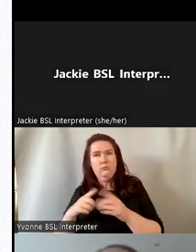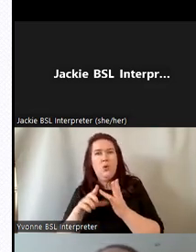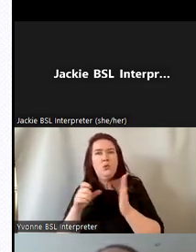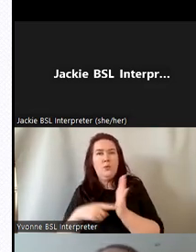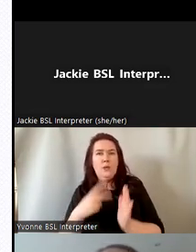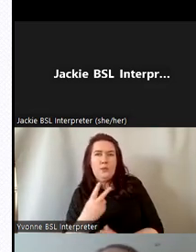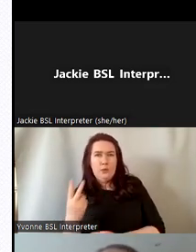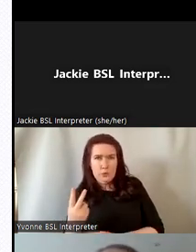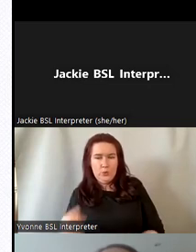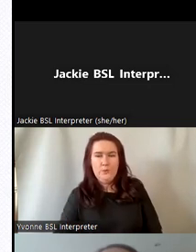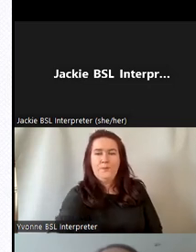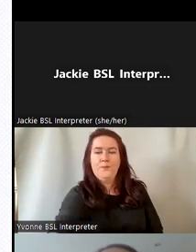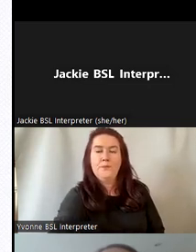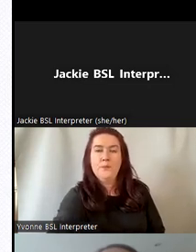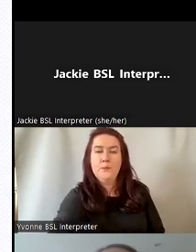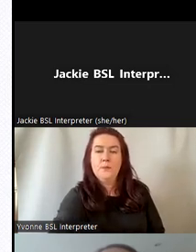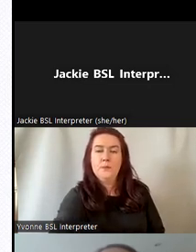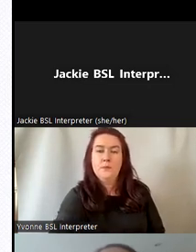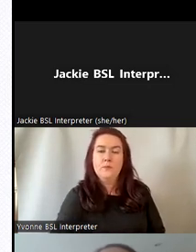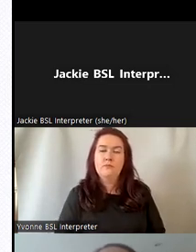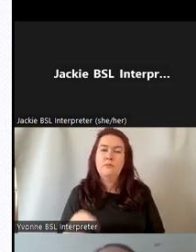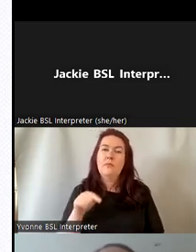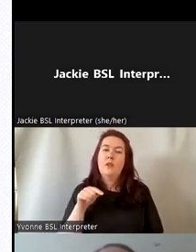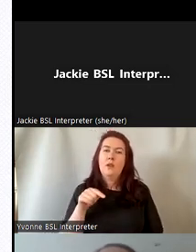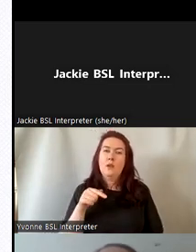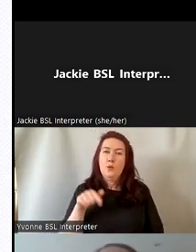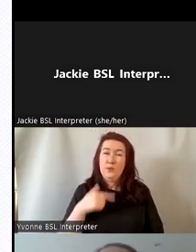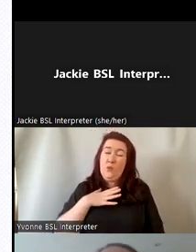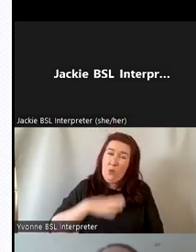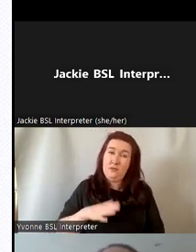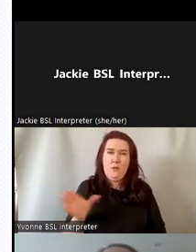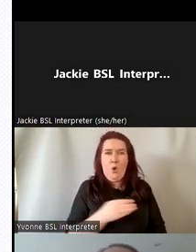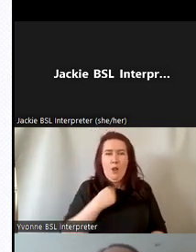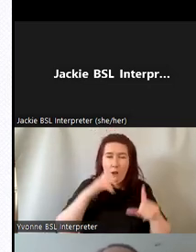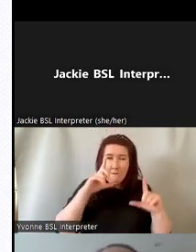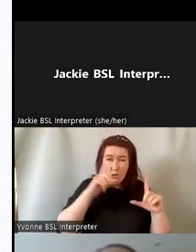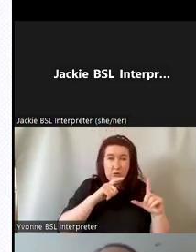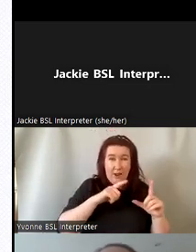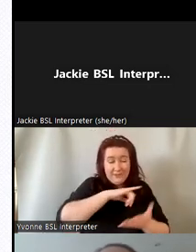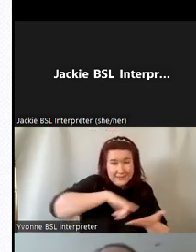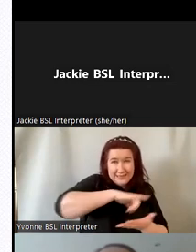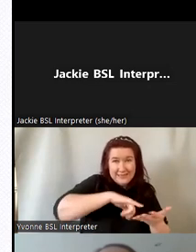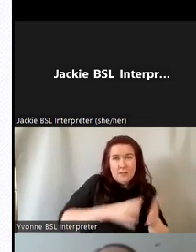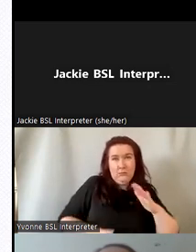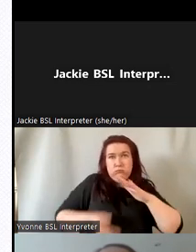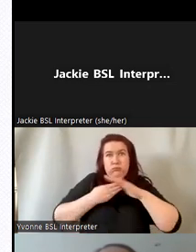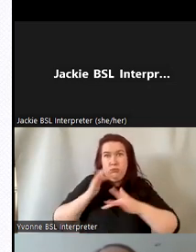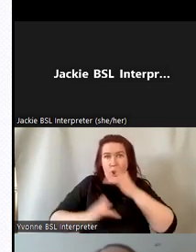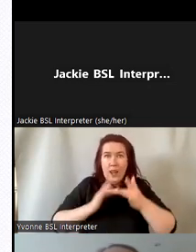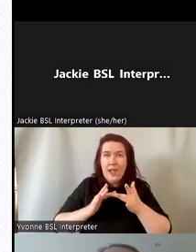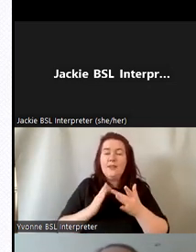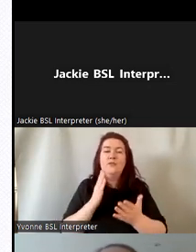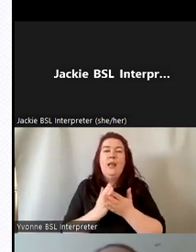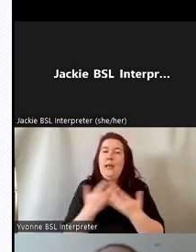this was the culmination of our attempt to get our photographs online it came out of many many years of work